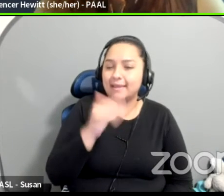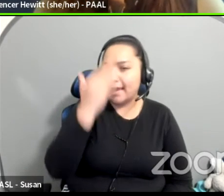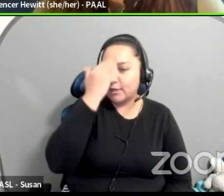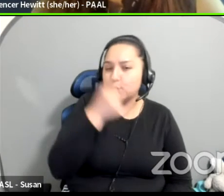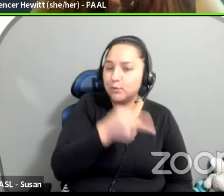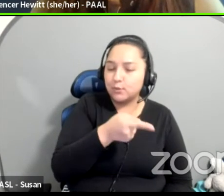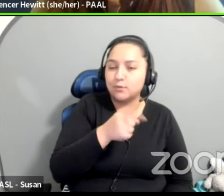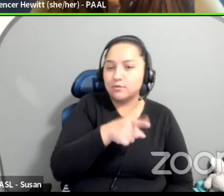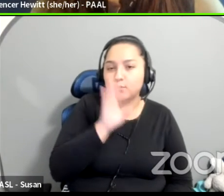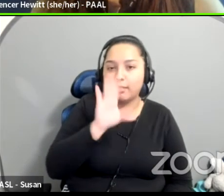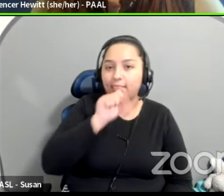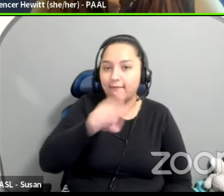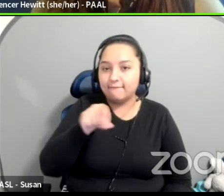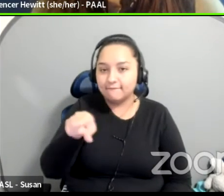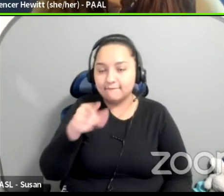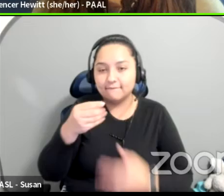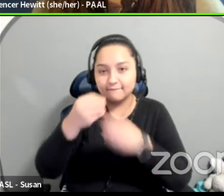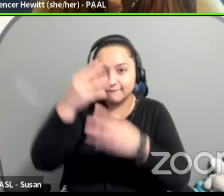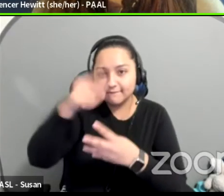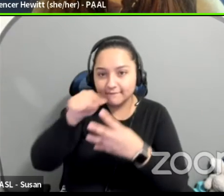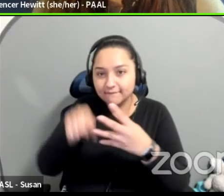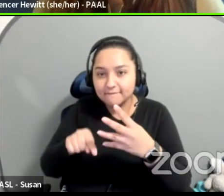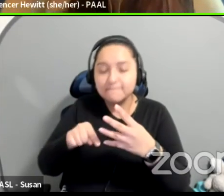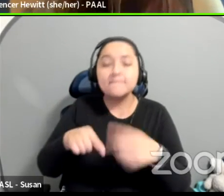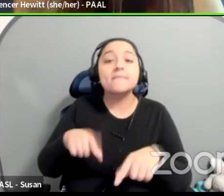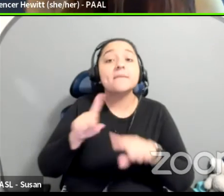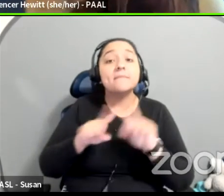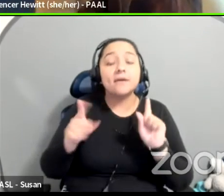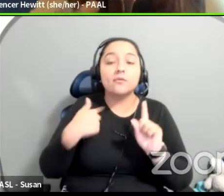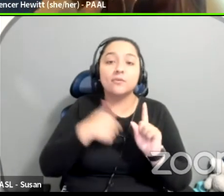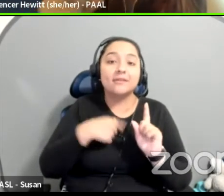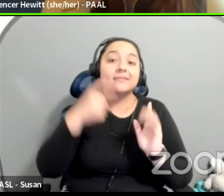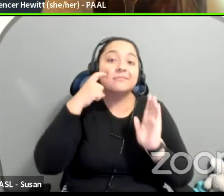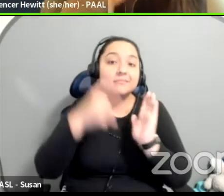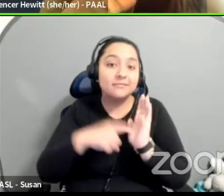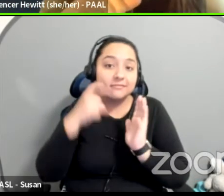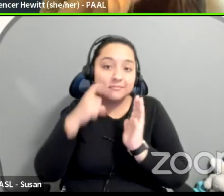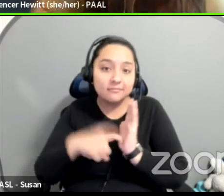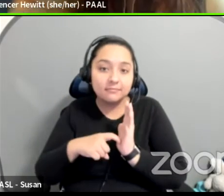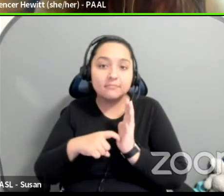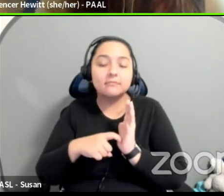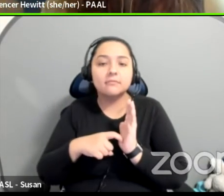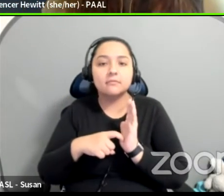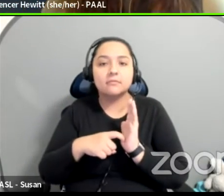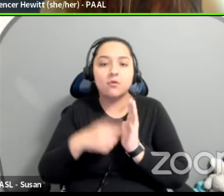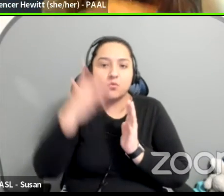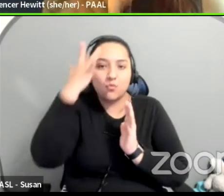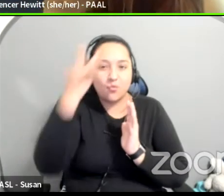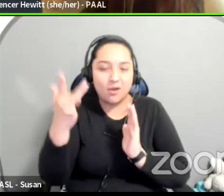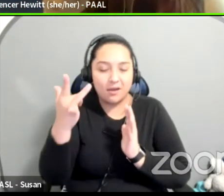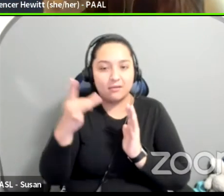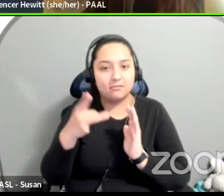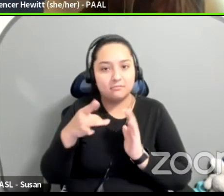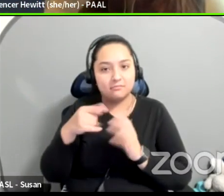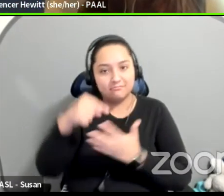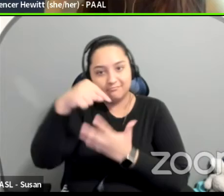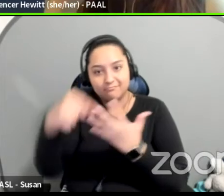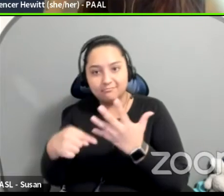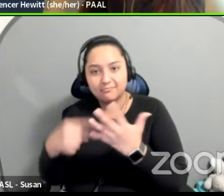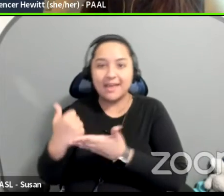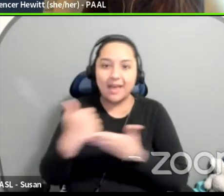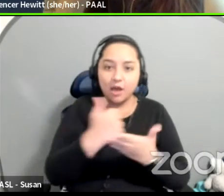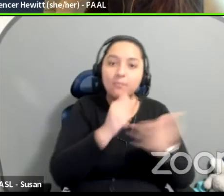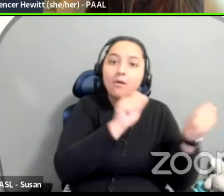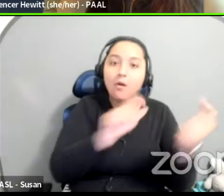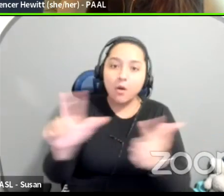these. Um, but we also identify under each point, why this is helpful for everyone in your organization. So if